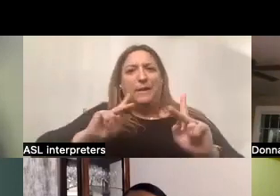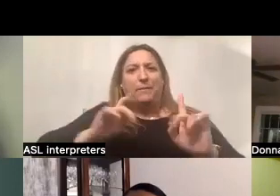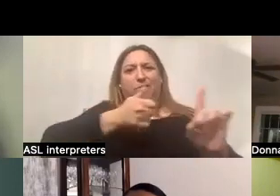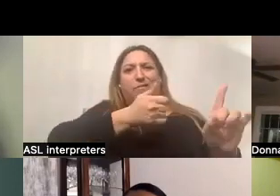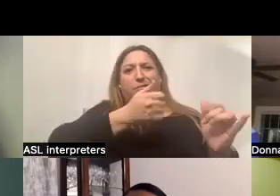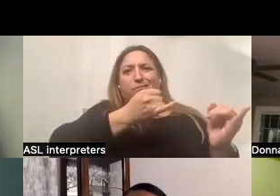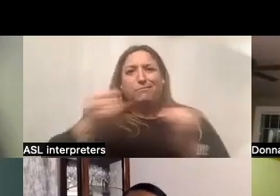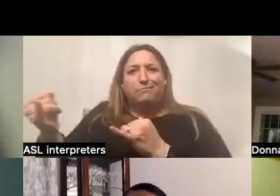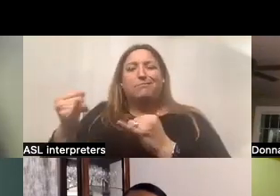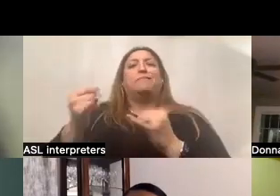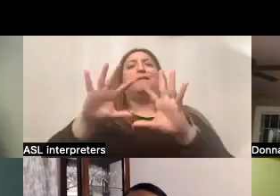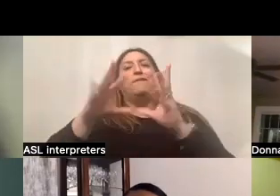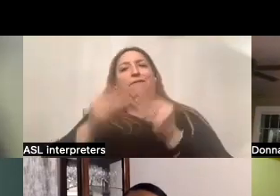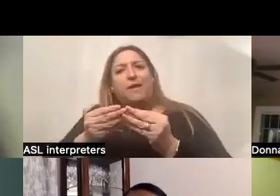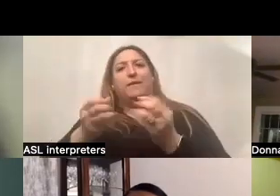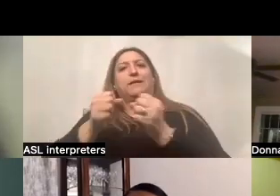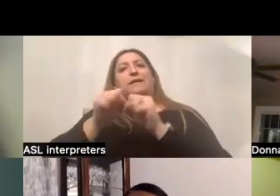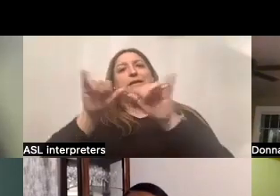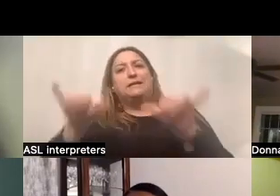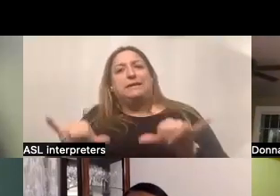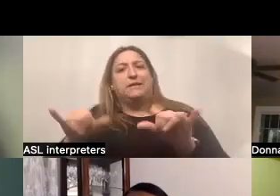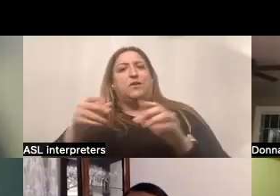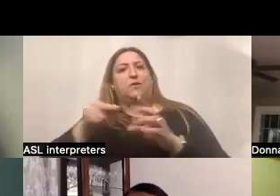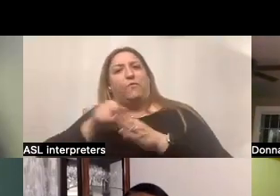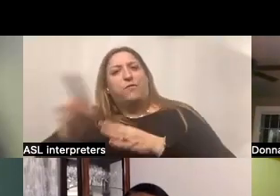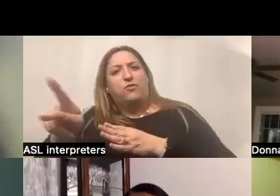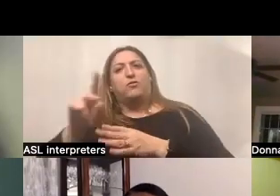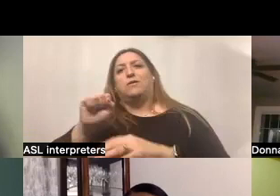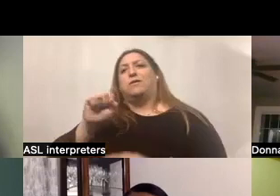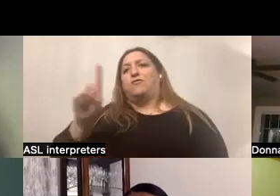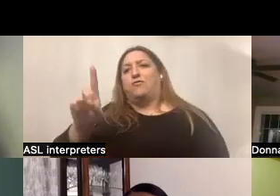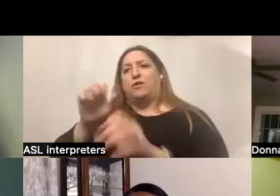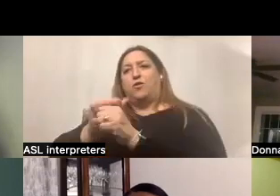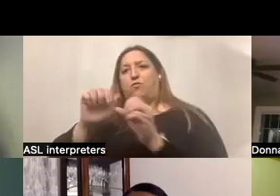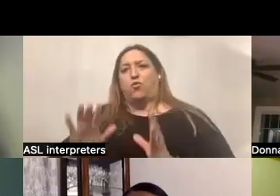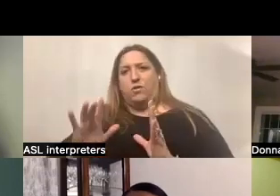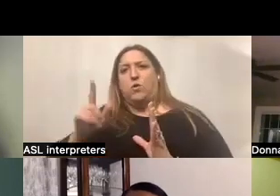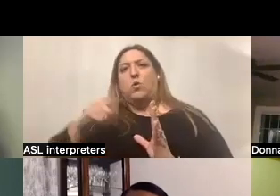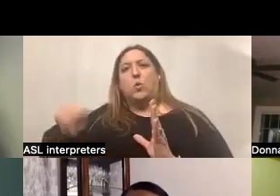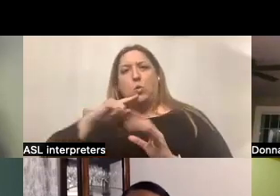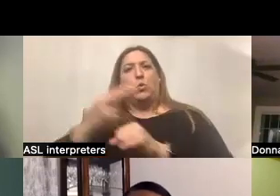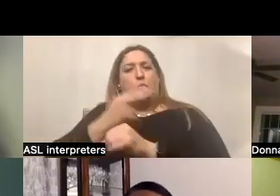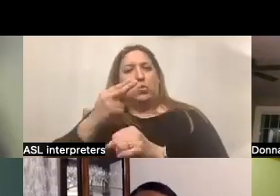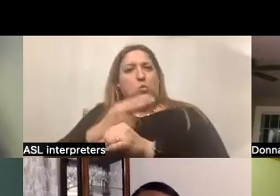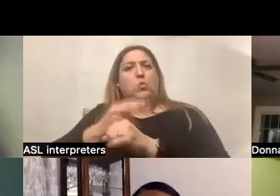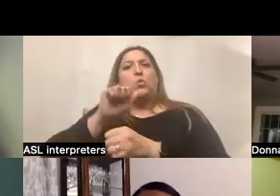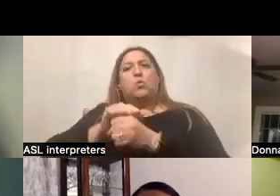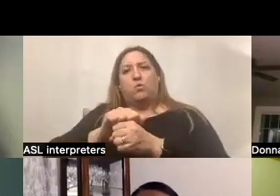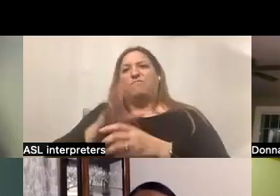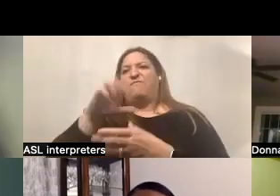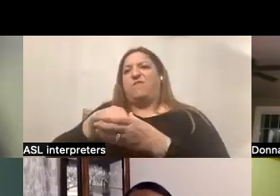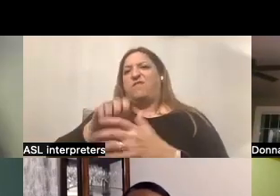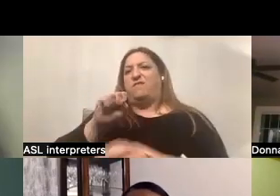system professionals, and a self-directed employee who utilize and work in self-direction